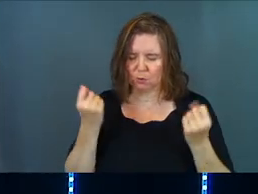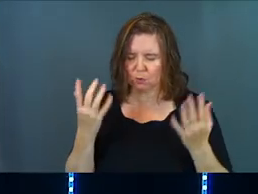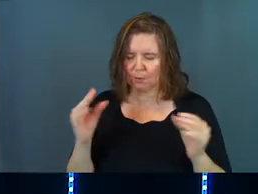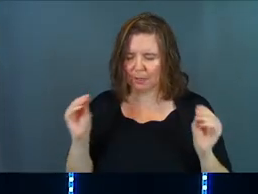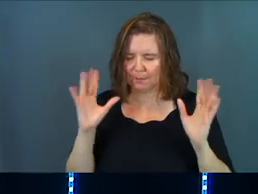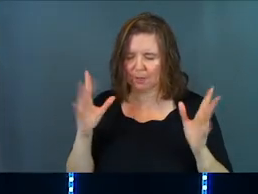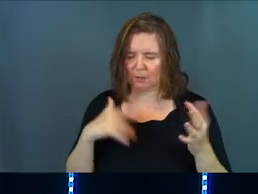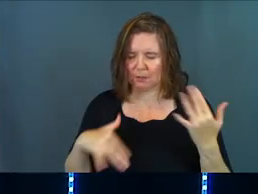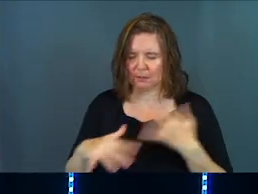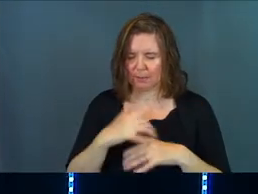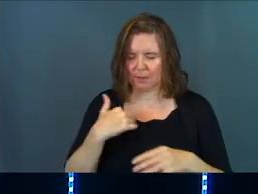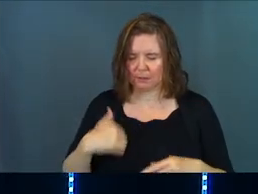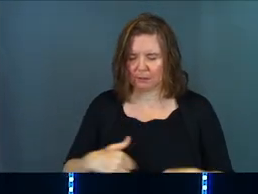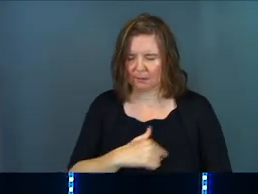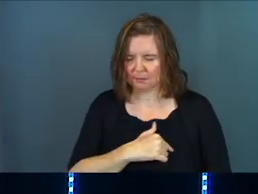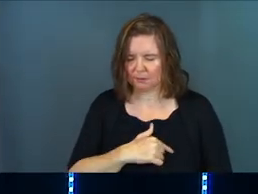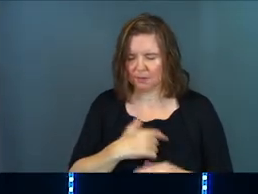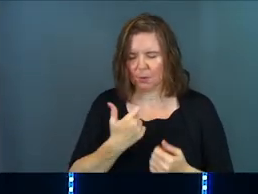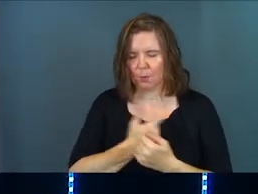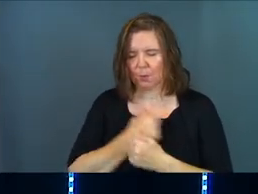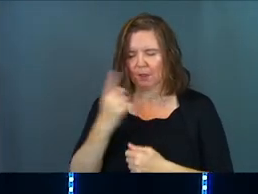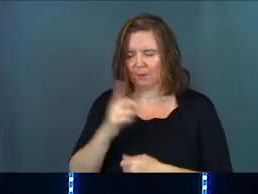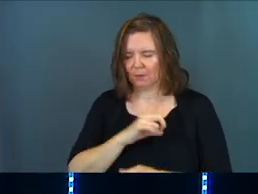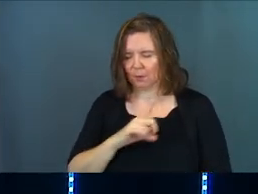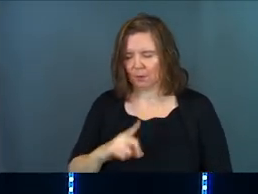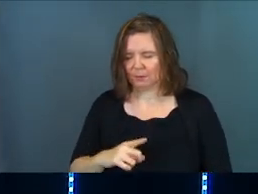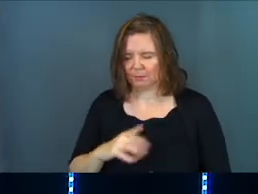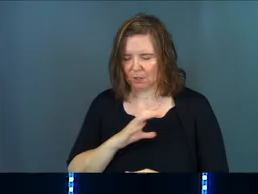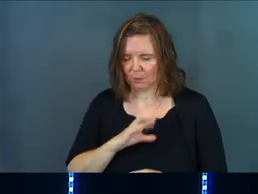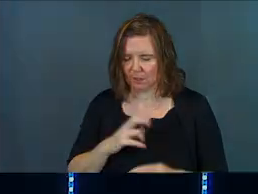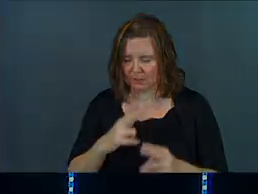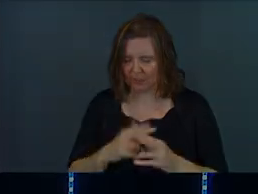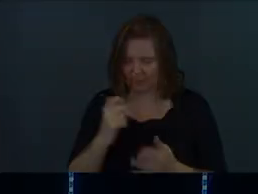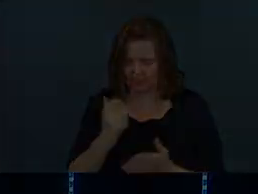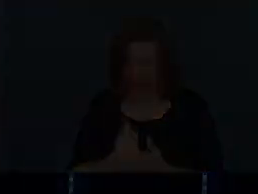miracles amongst us. We love you, Lord. In Christ's name, amen.